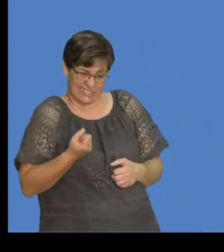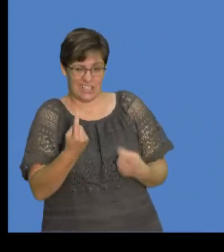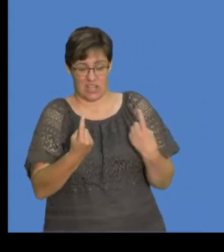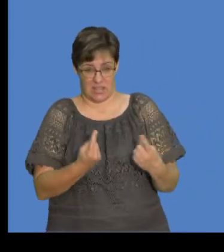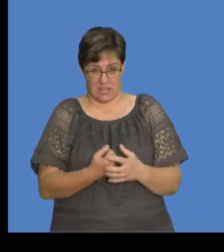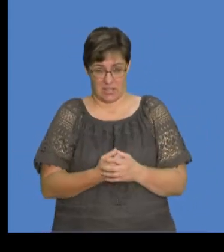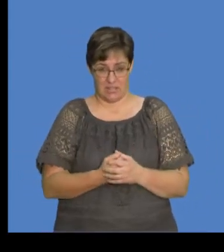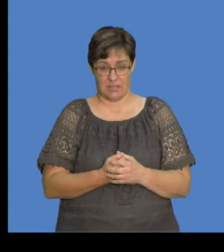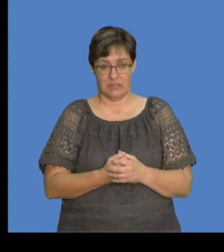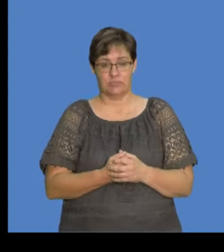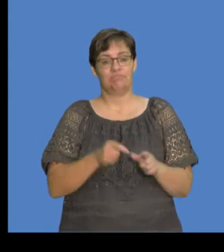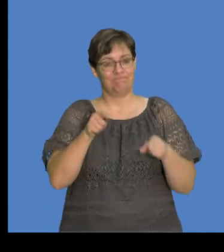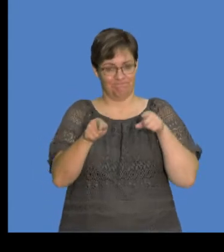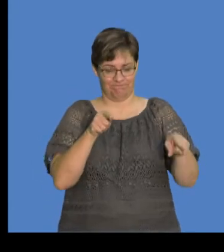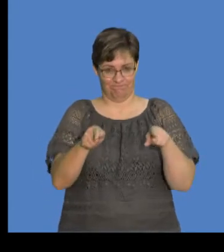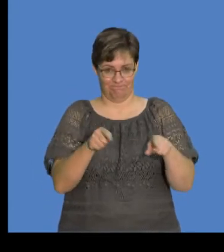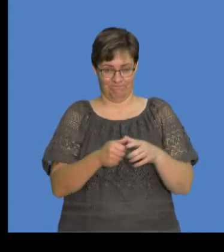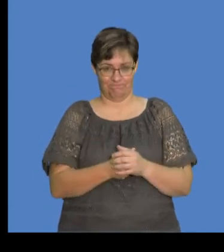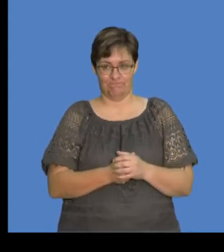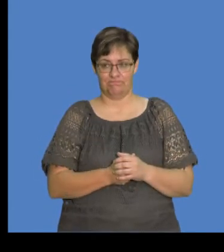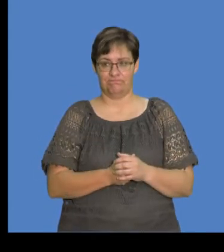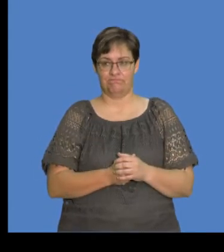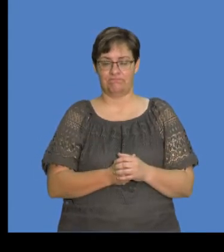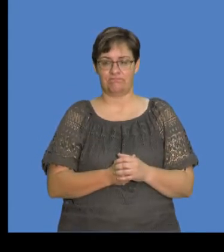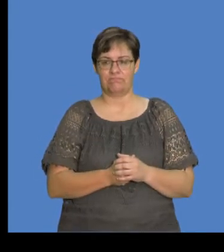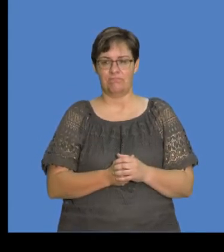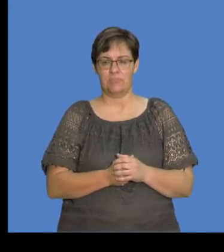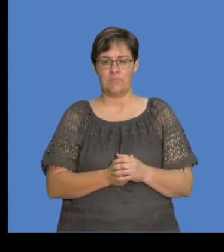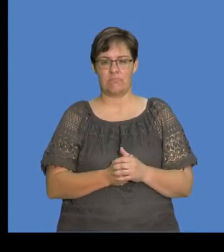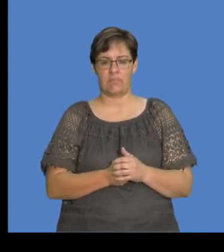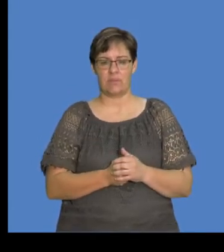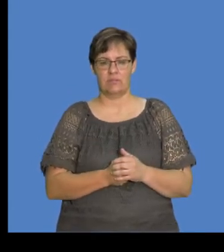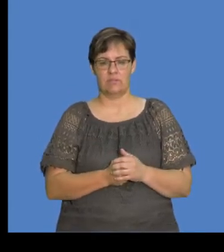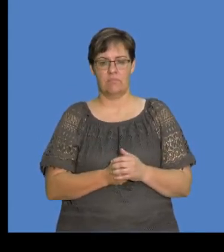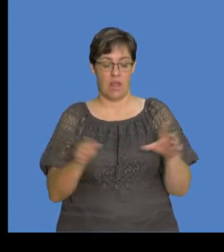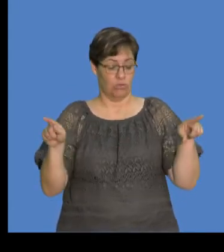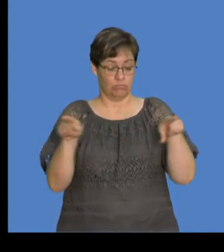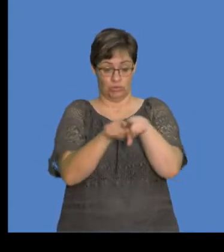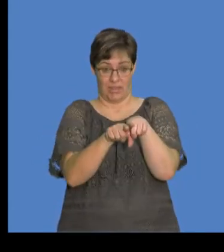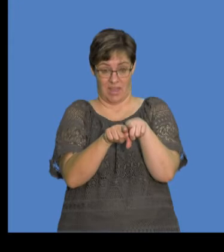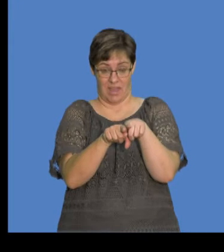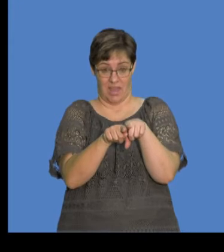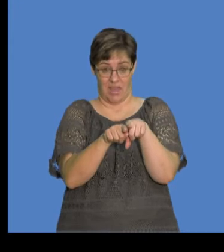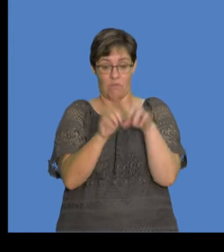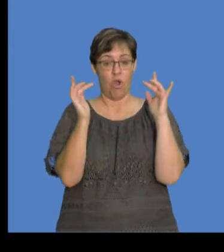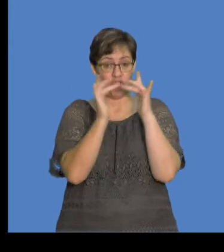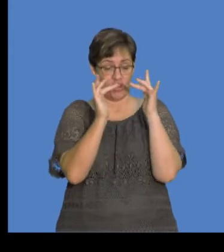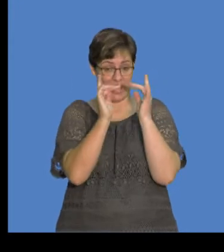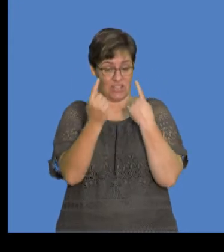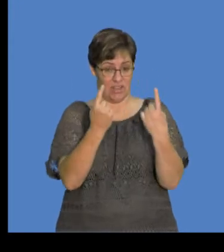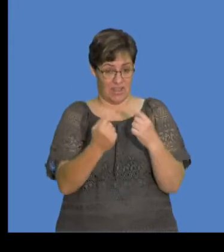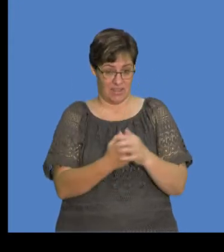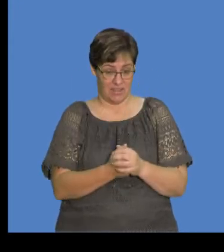there is attraction there between the two, okay? It goes without saying. And then if we bring them together on contact,